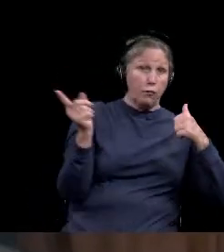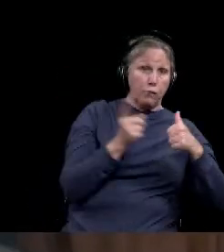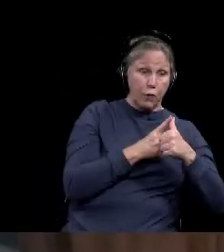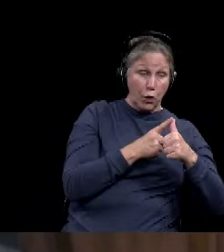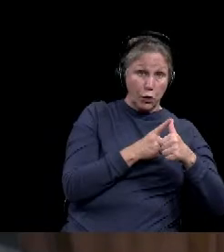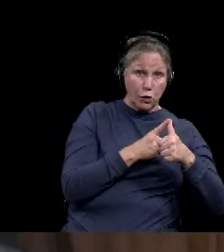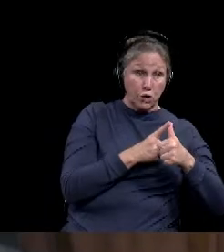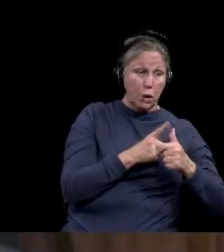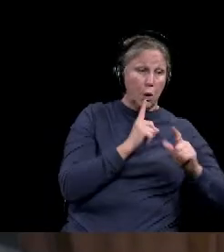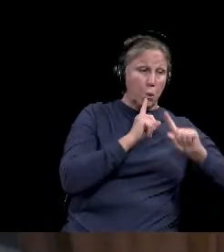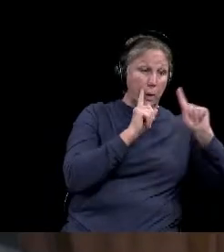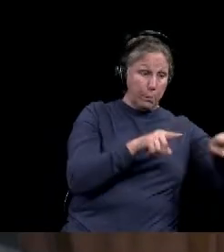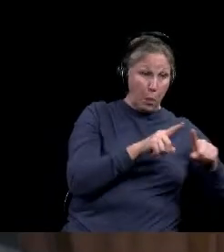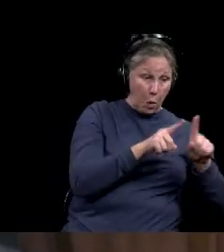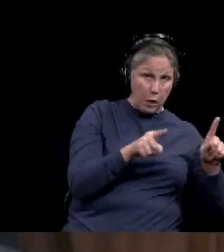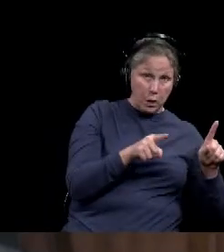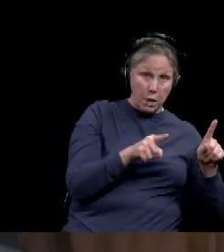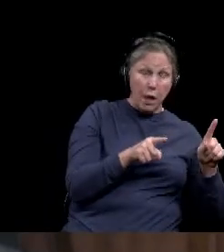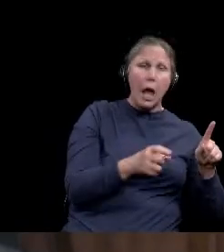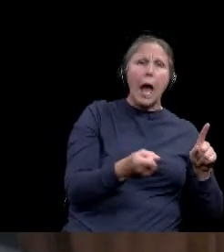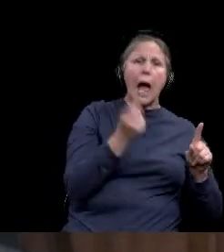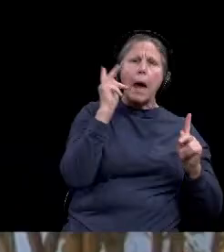and can you break it down by hospitals?